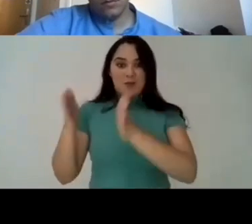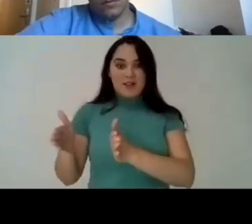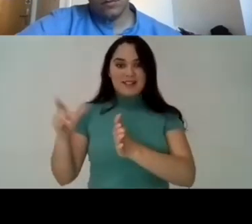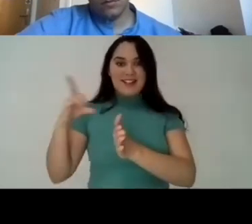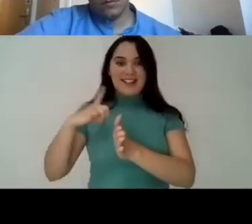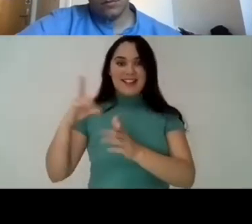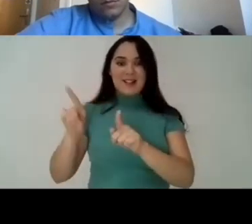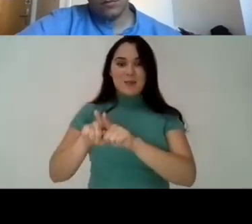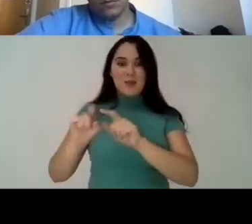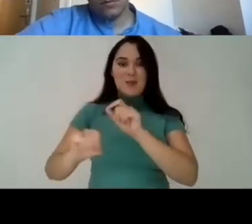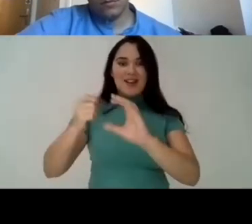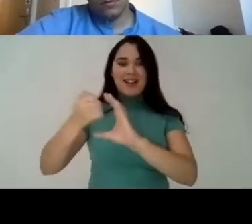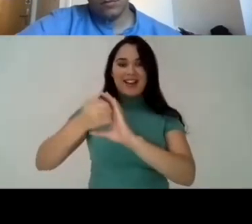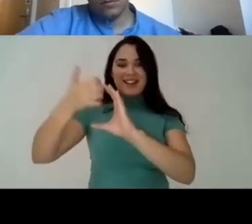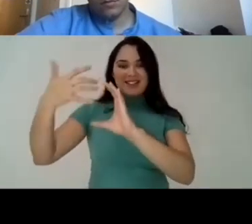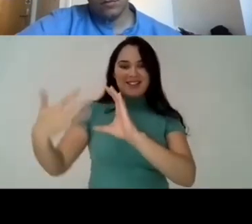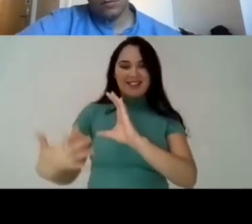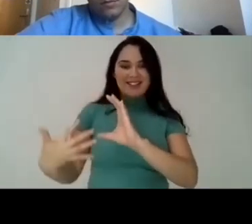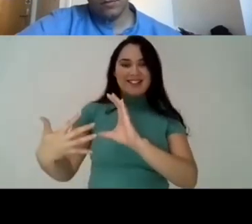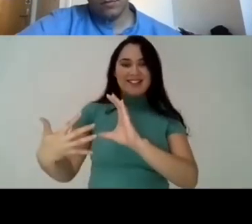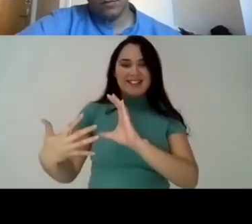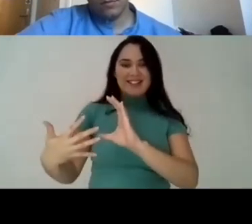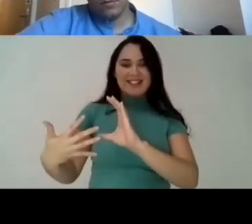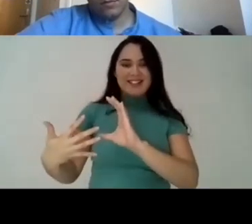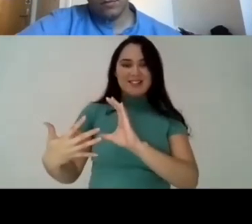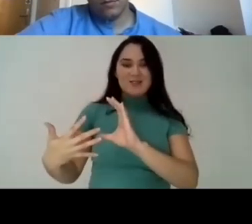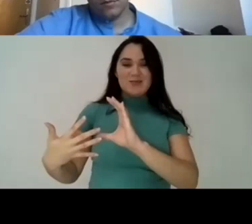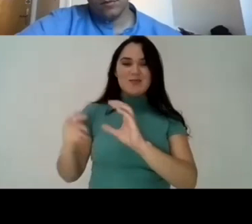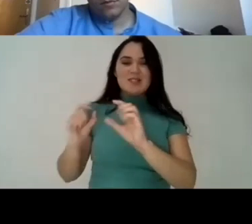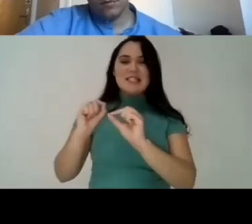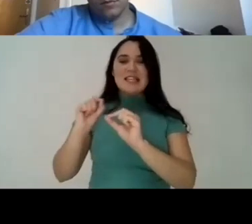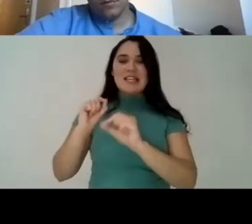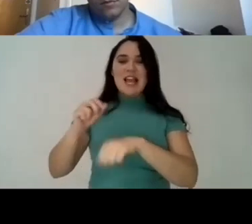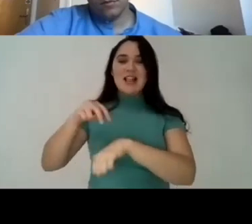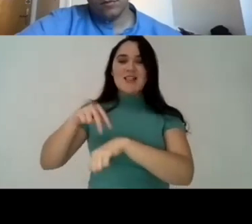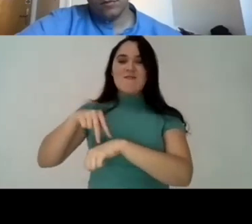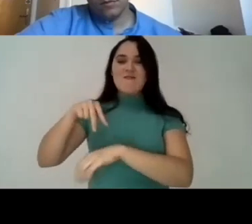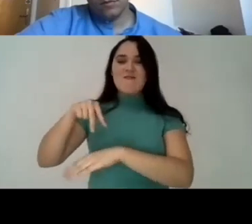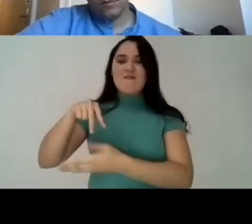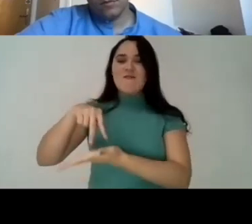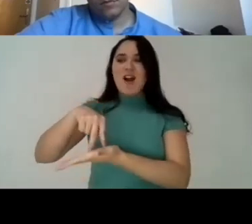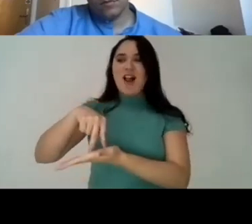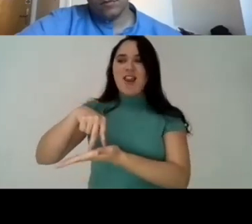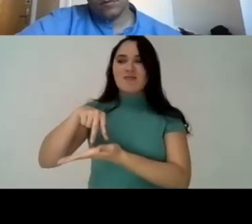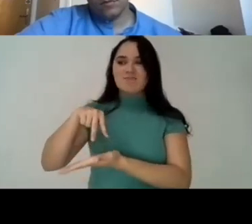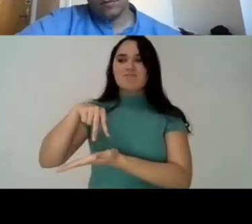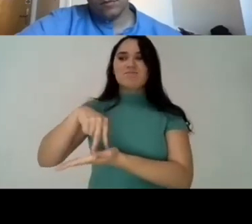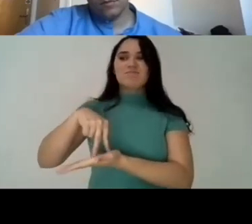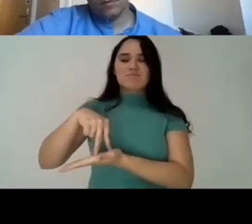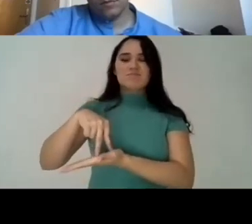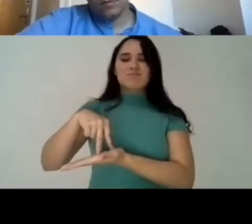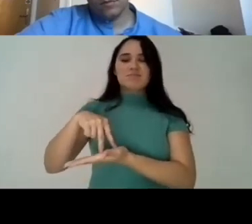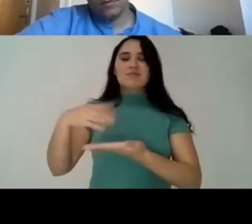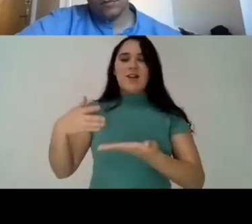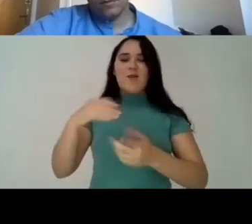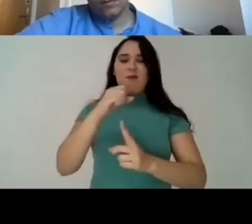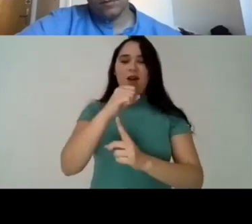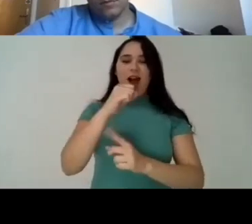so going along knowledge we have this feature of interlock